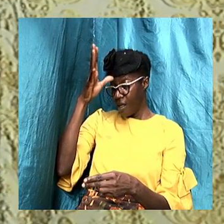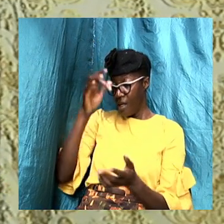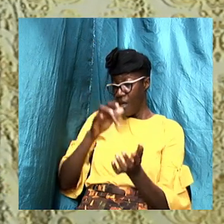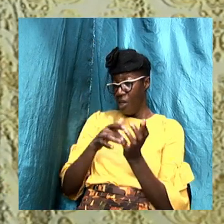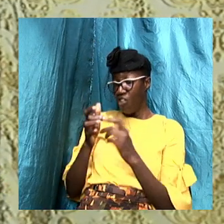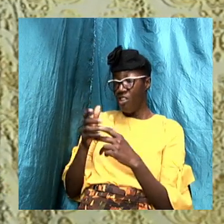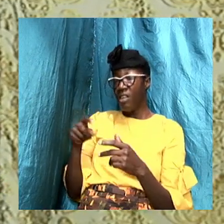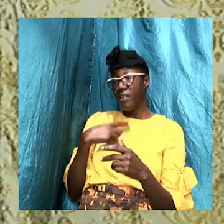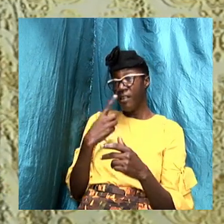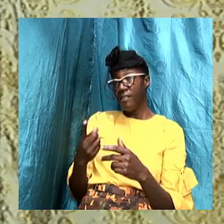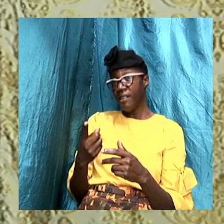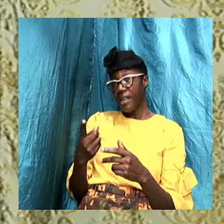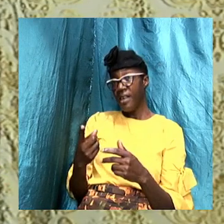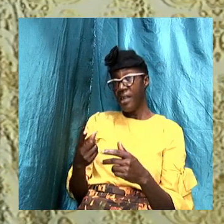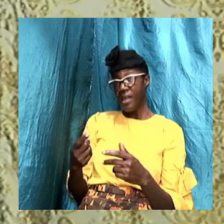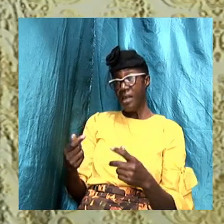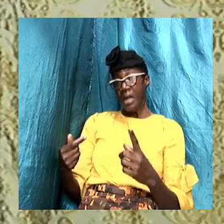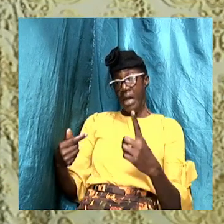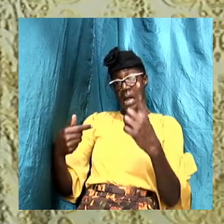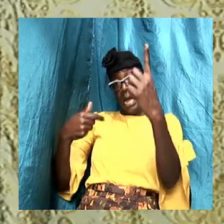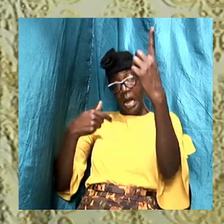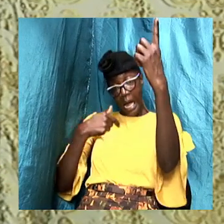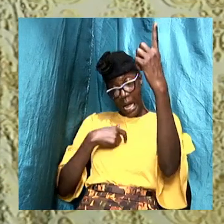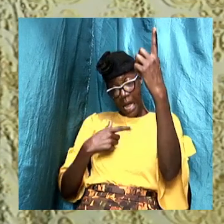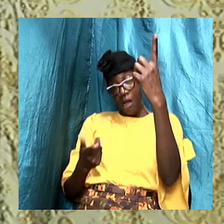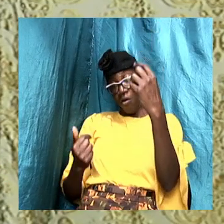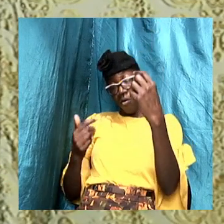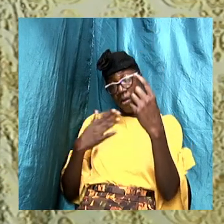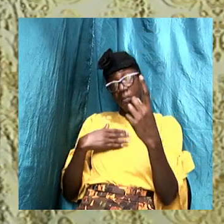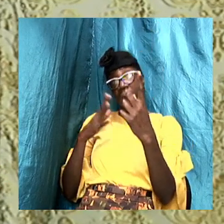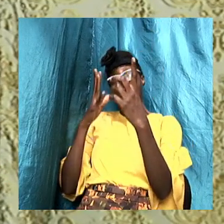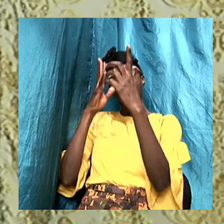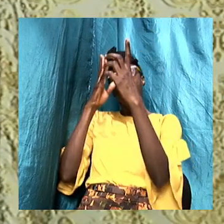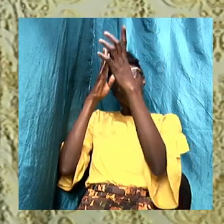said I come in my father's name